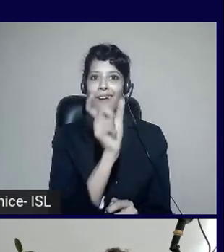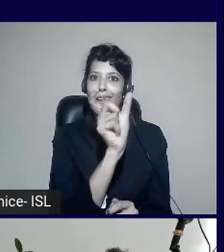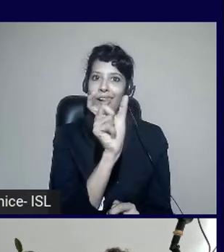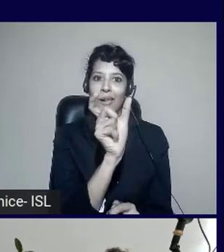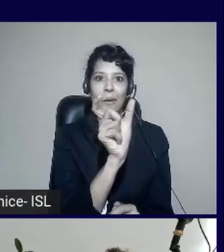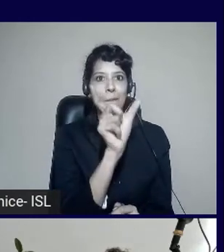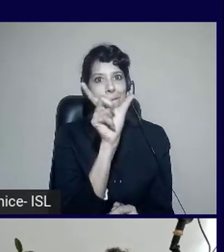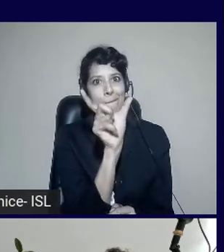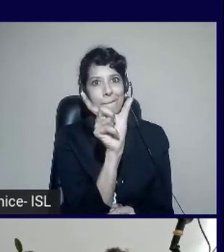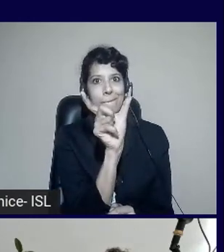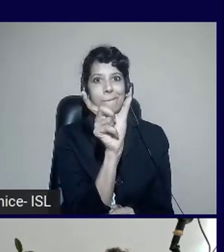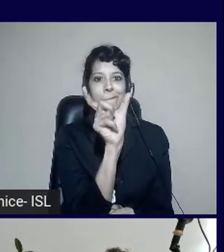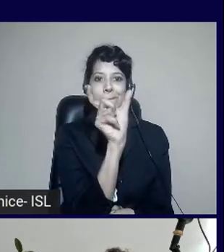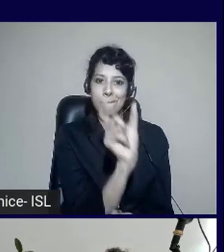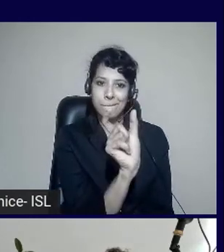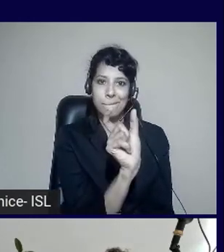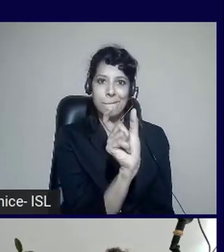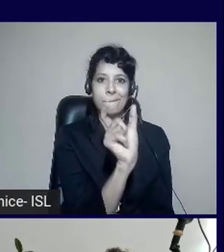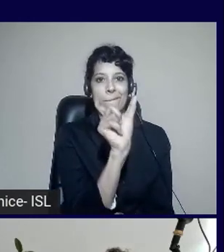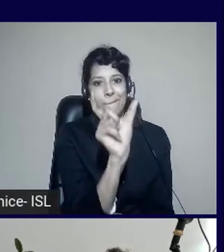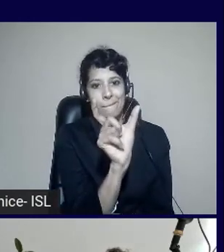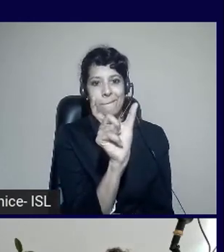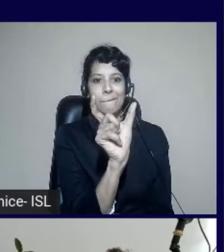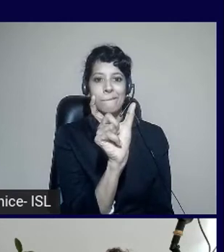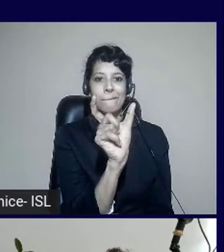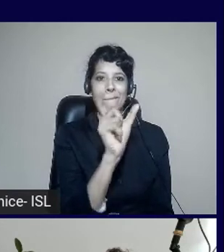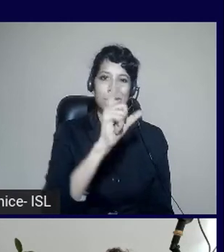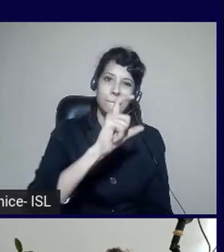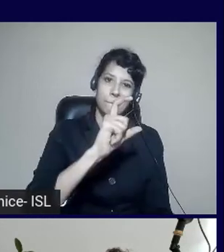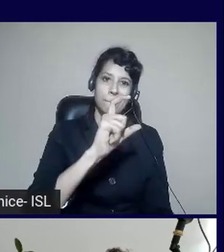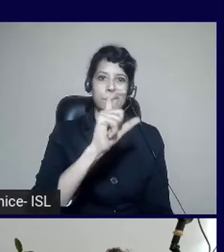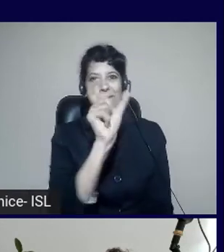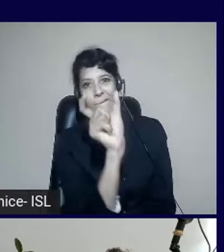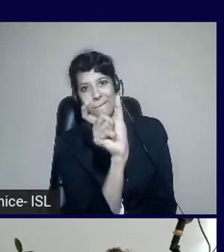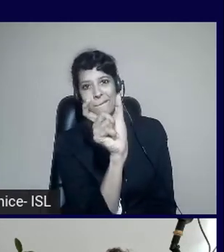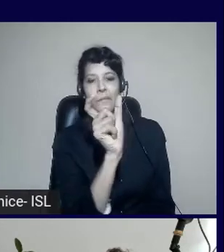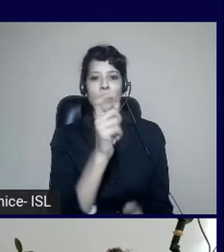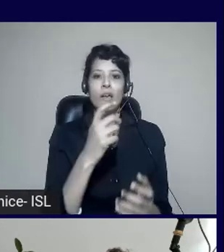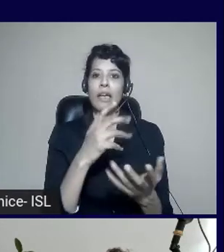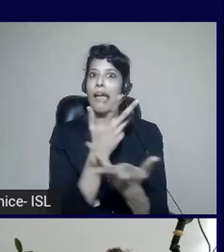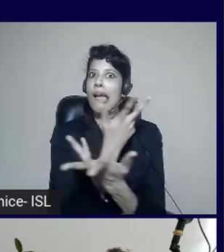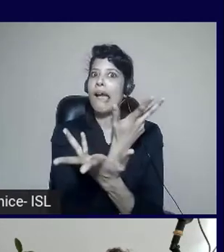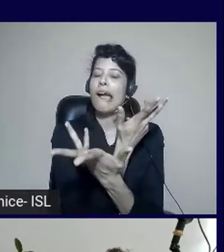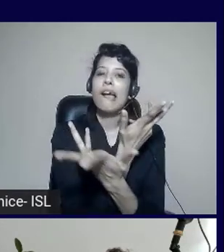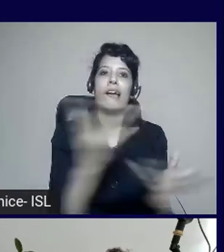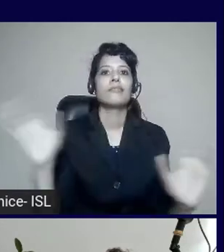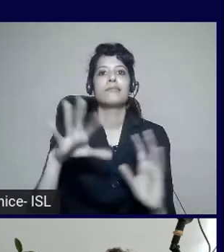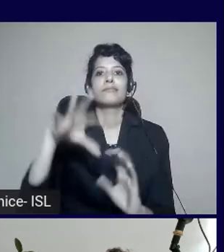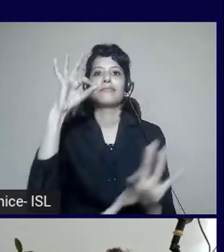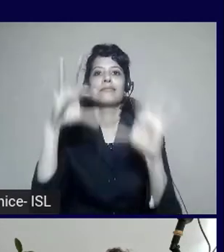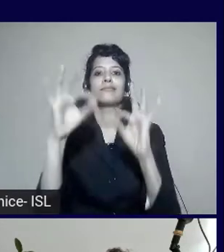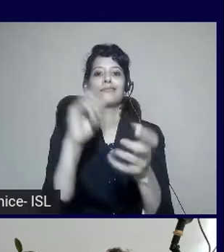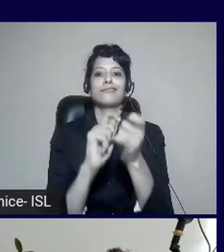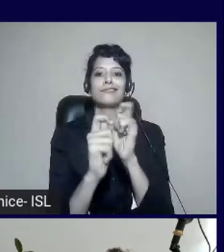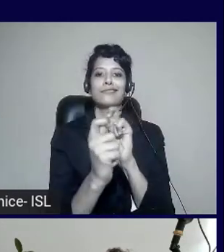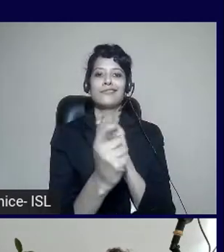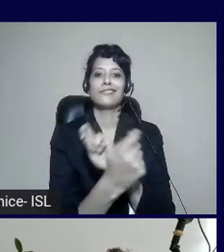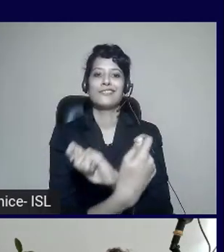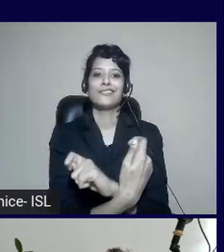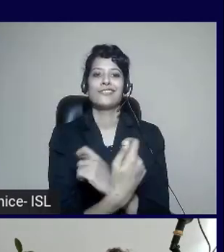smaller, the font size to comic sans, and also the grammar. If I'm not an English speaker, I can include the